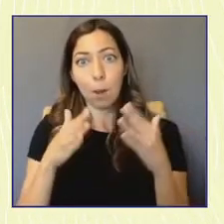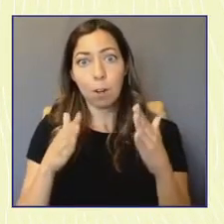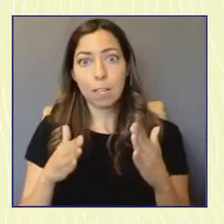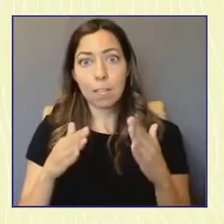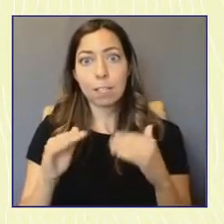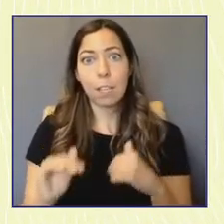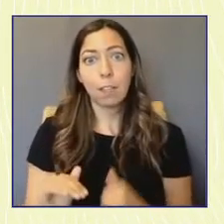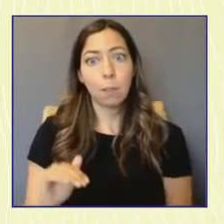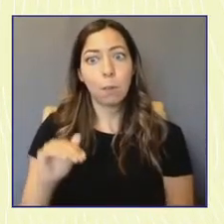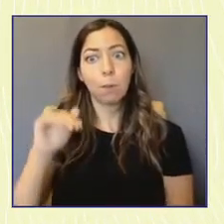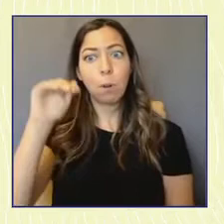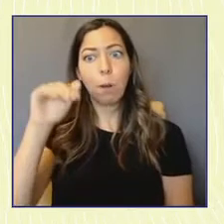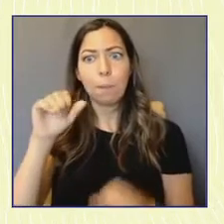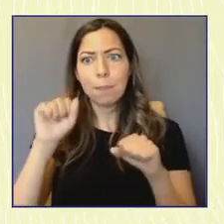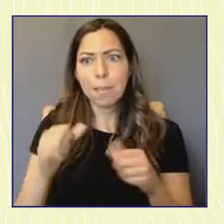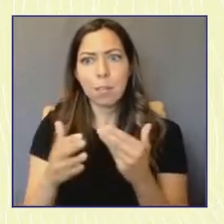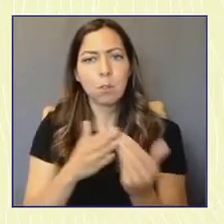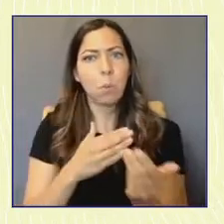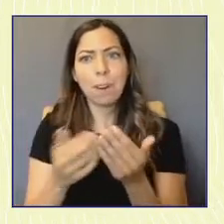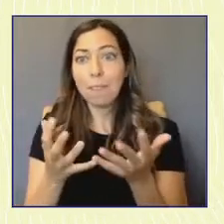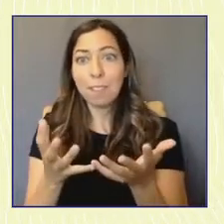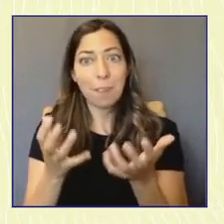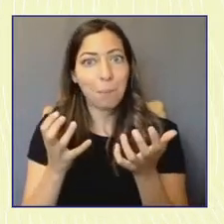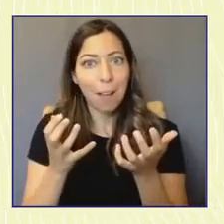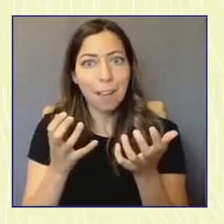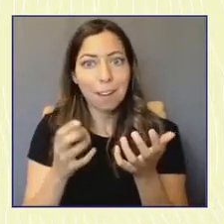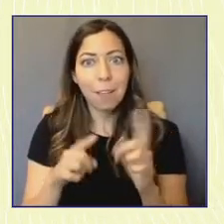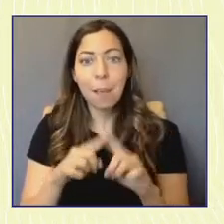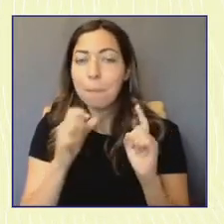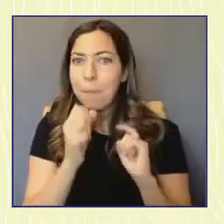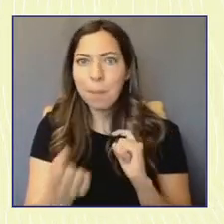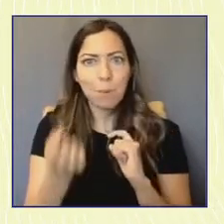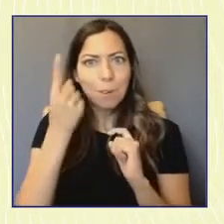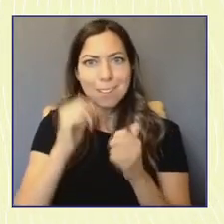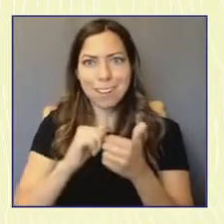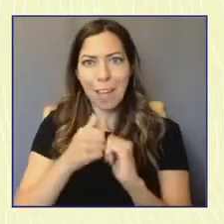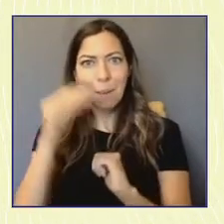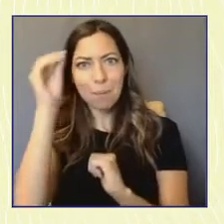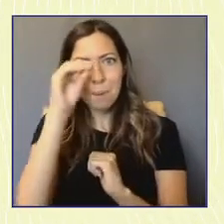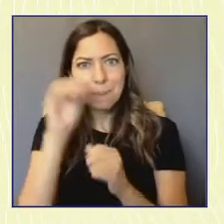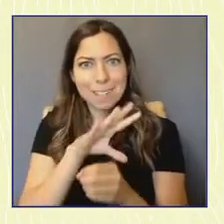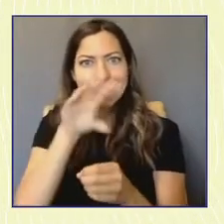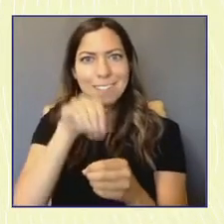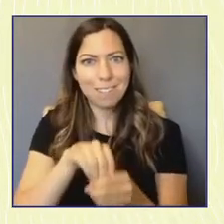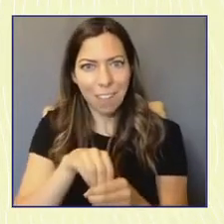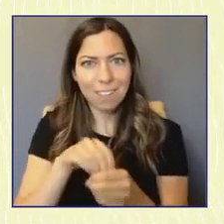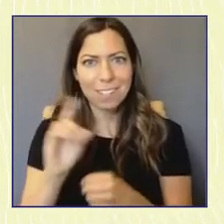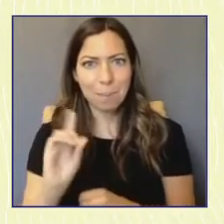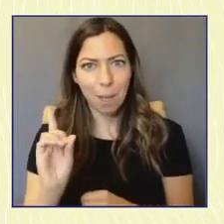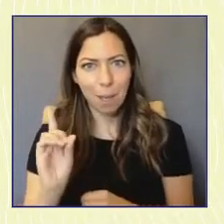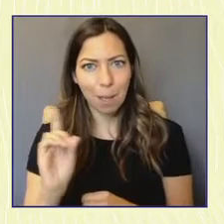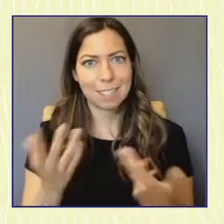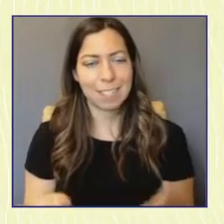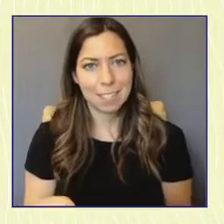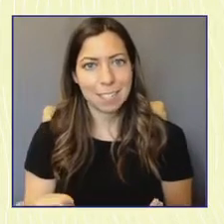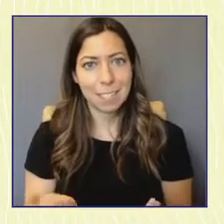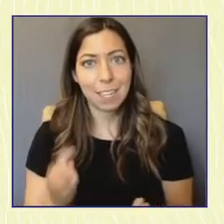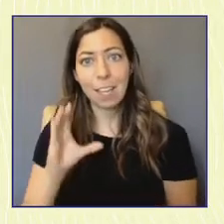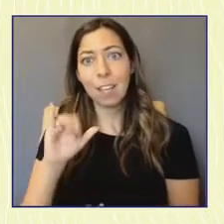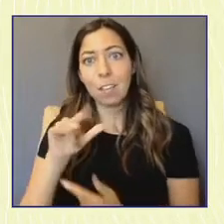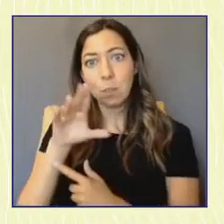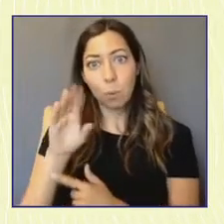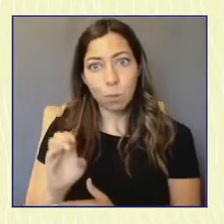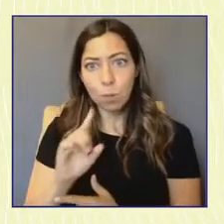they want from these things, except understand how to make their voice heard in this democracy and so much of what circle has really helped us